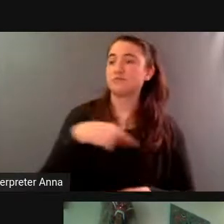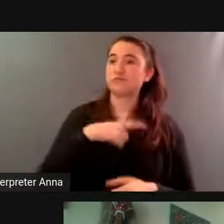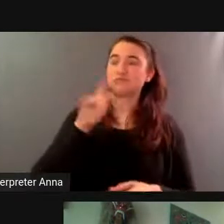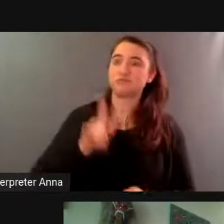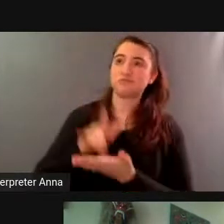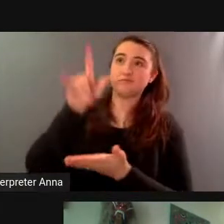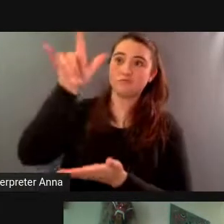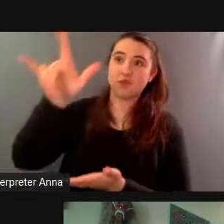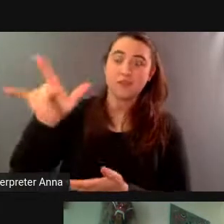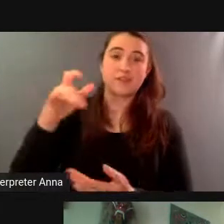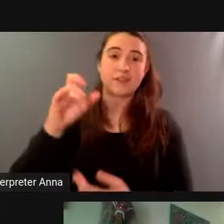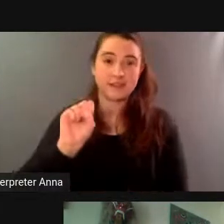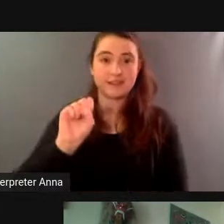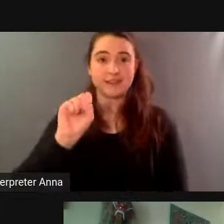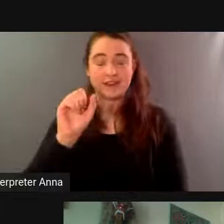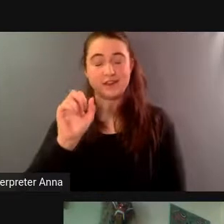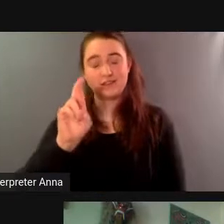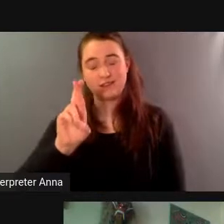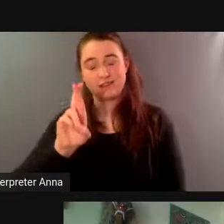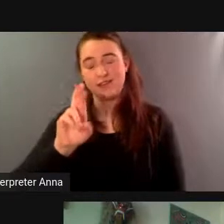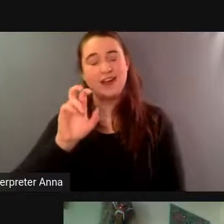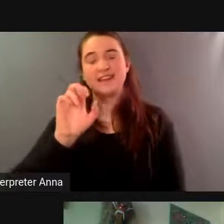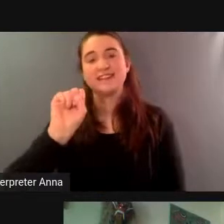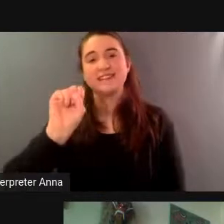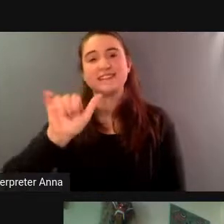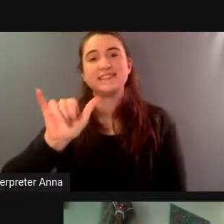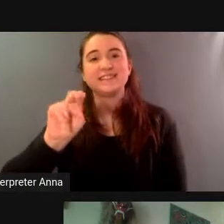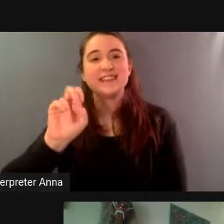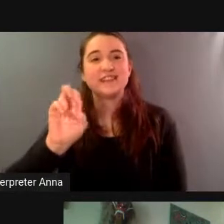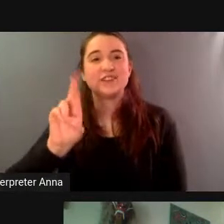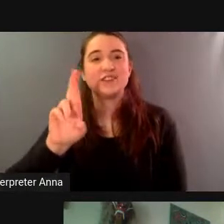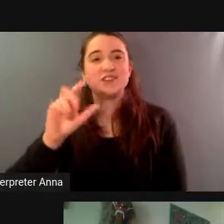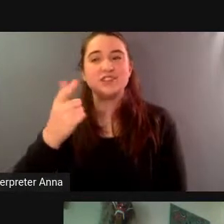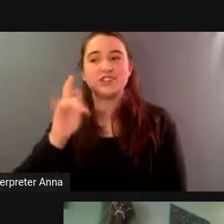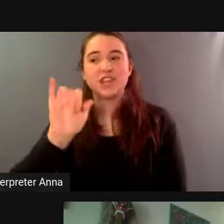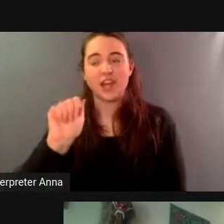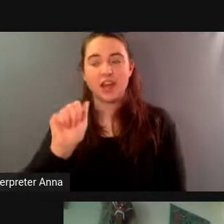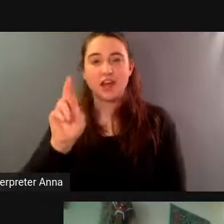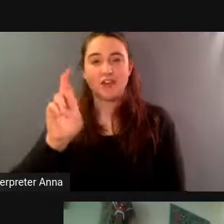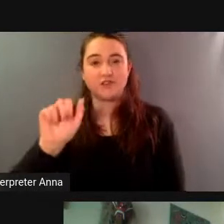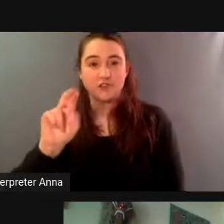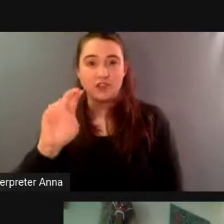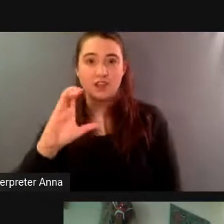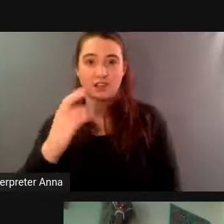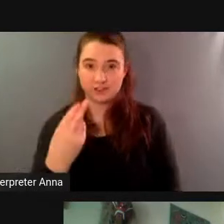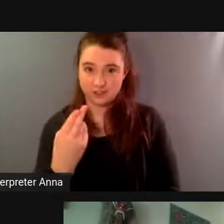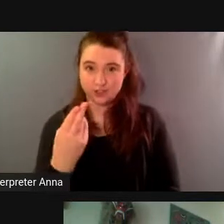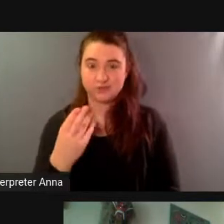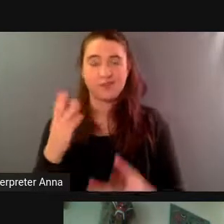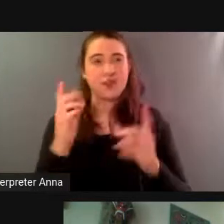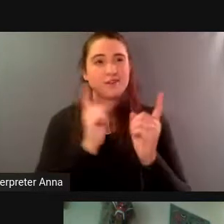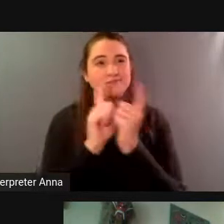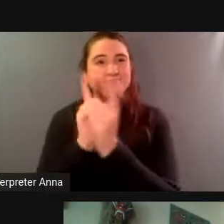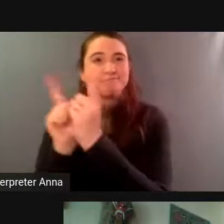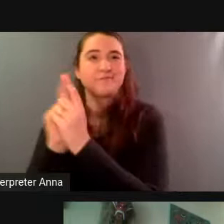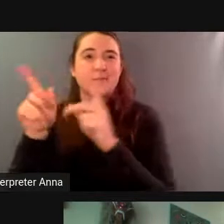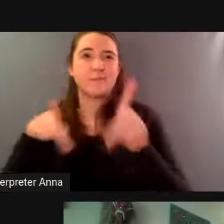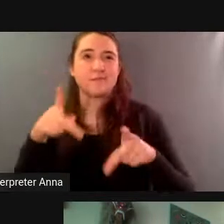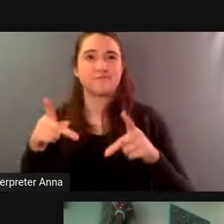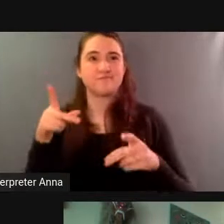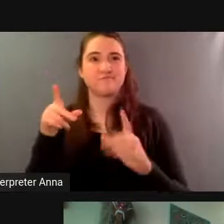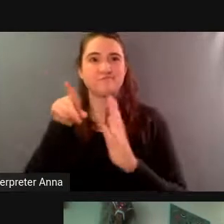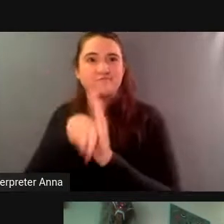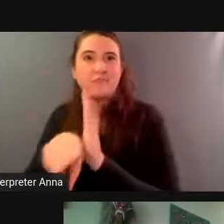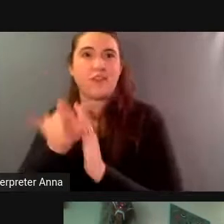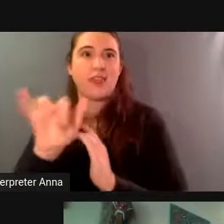and a number of other people who were involved in the biosphere 2 project and um they gave us a tour of the ranch